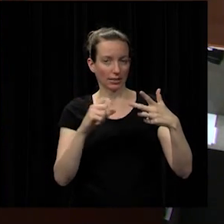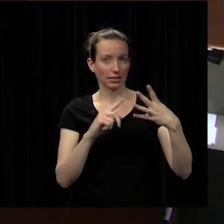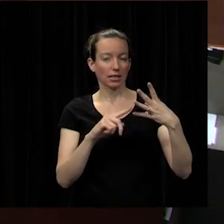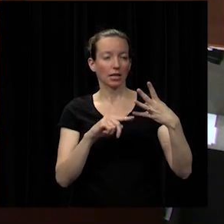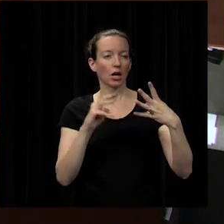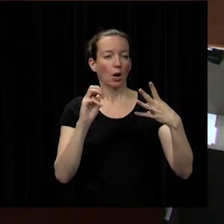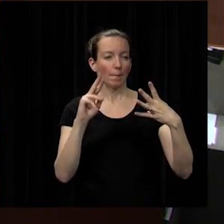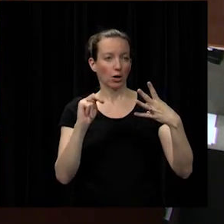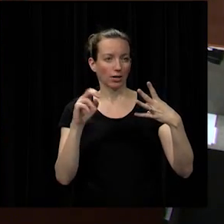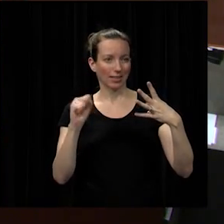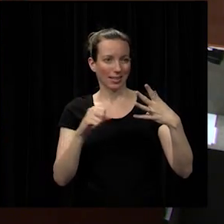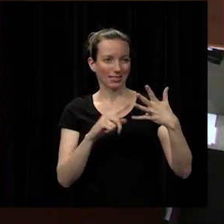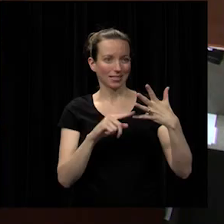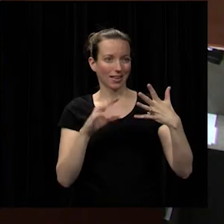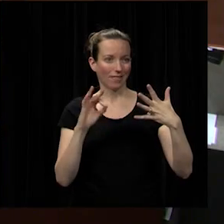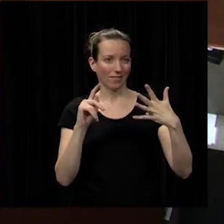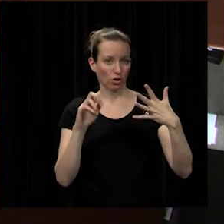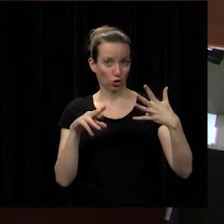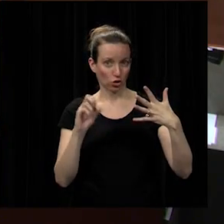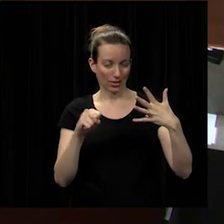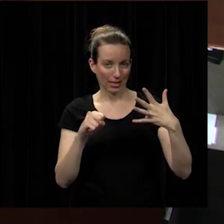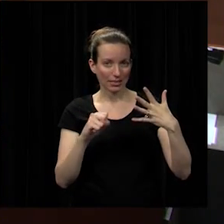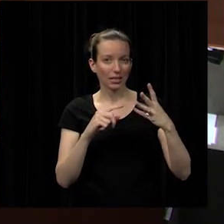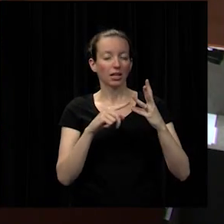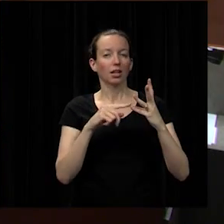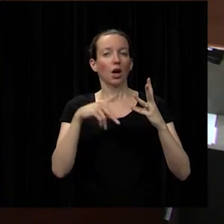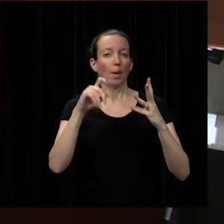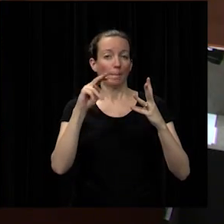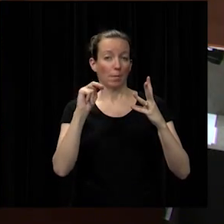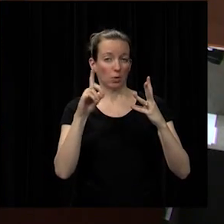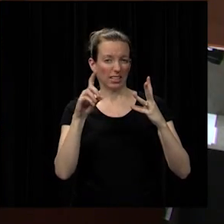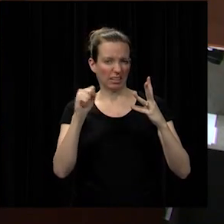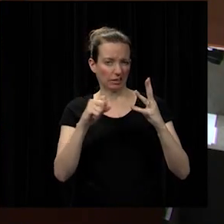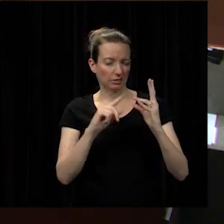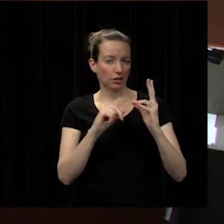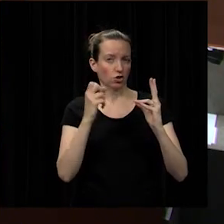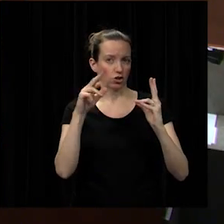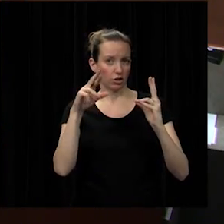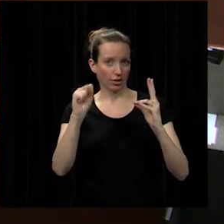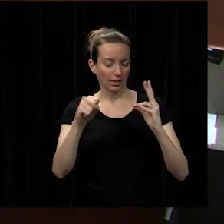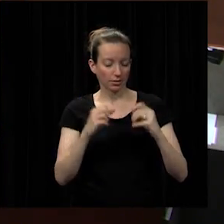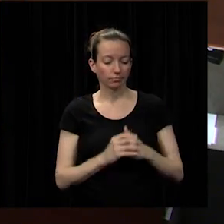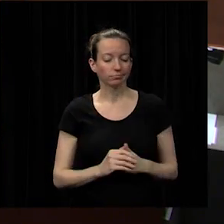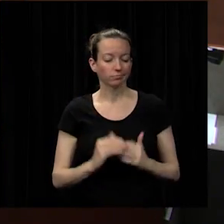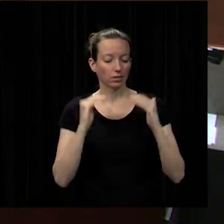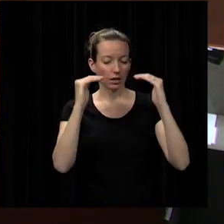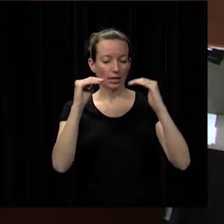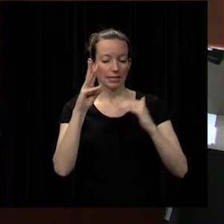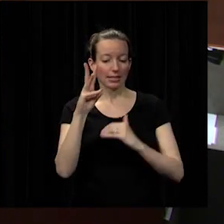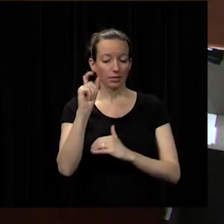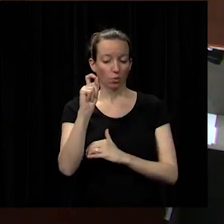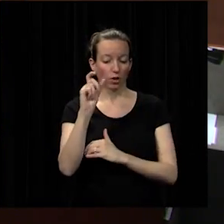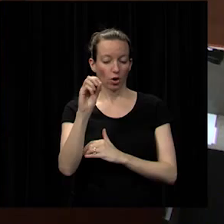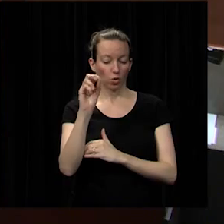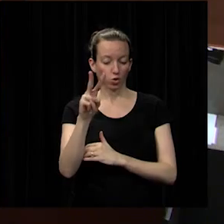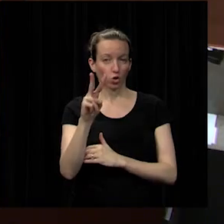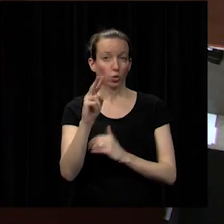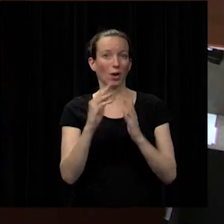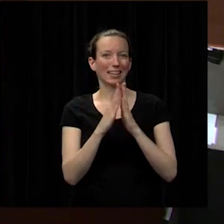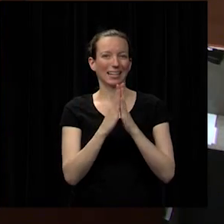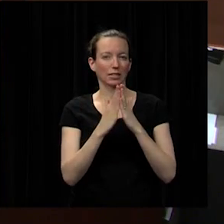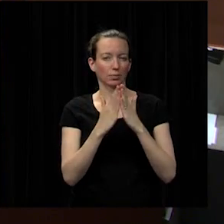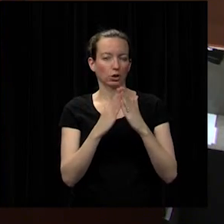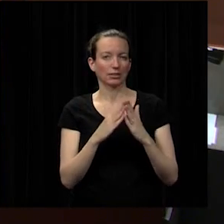mrs felter yes mr poland yes mr sheer yes all right 6.02 textbooks secondary mathematics